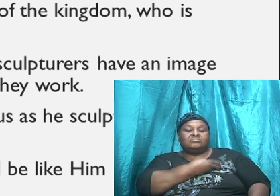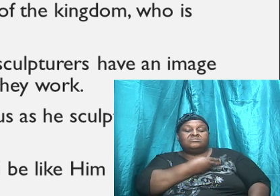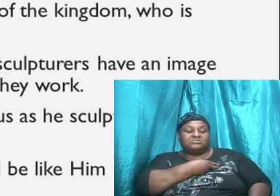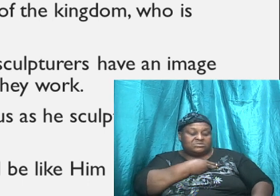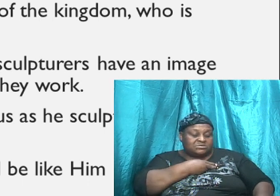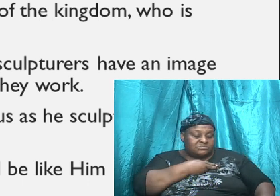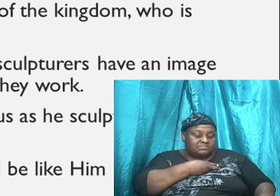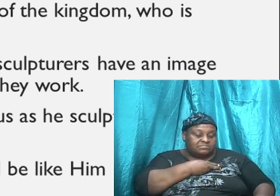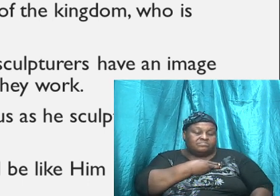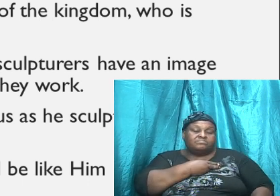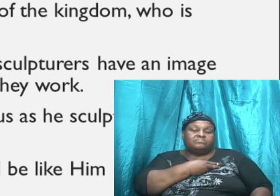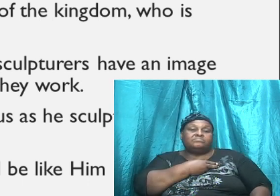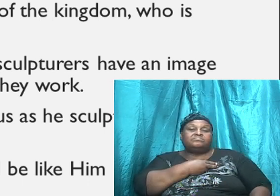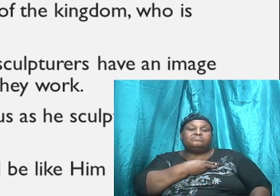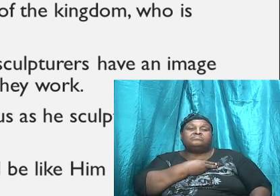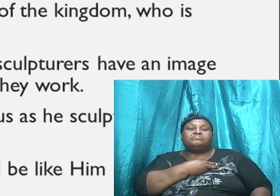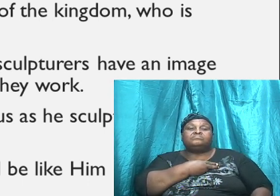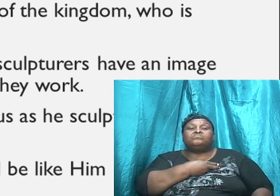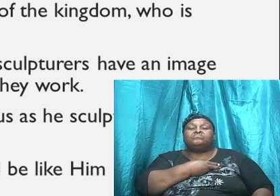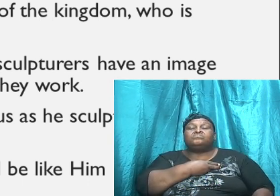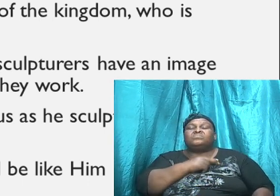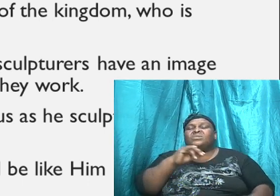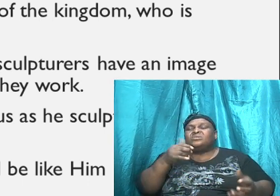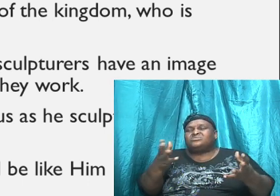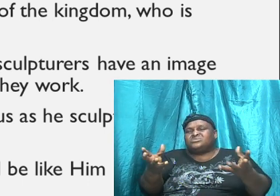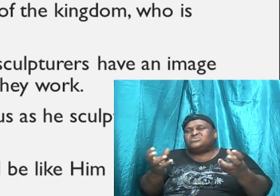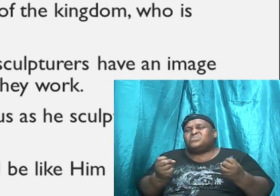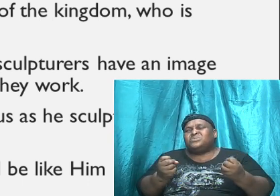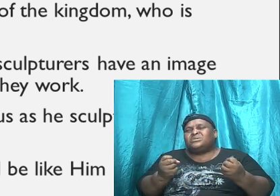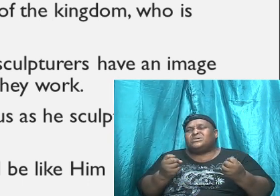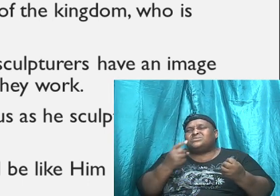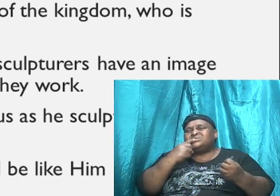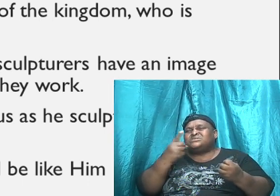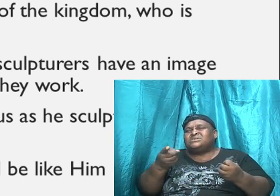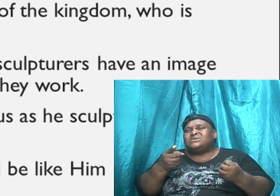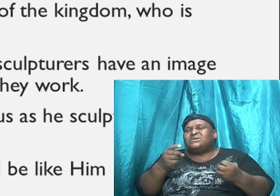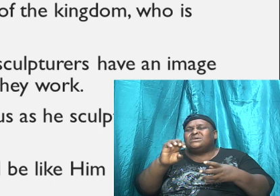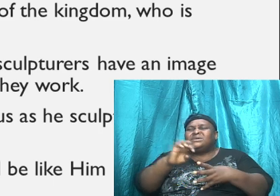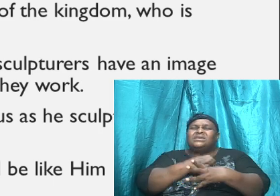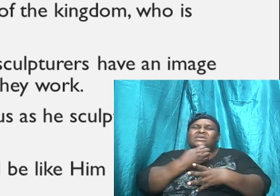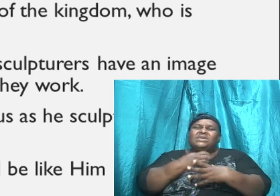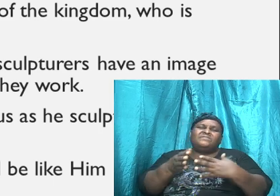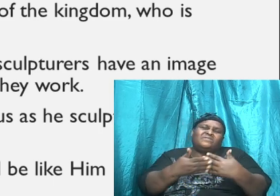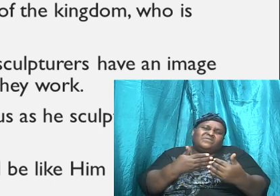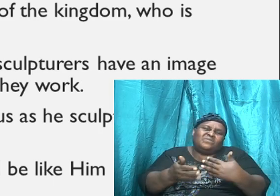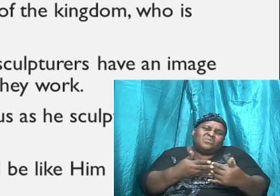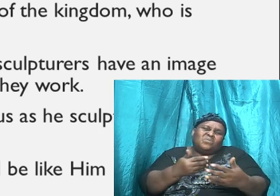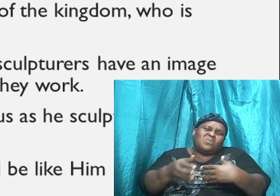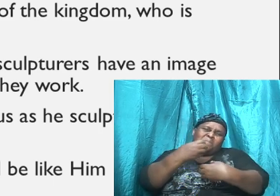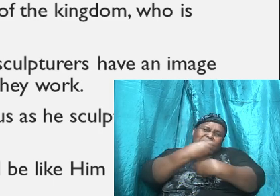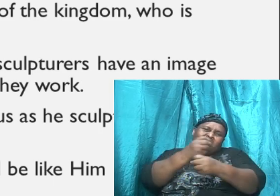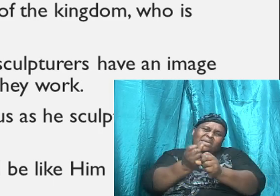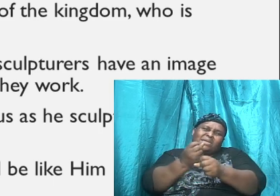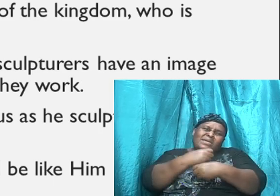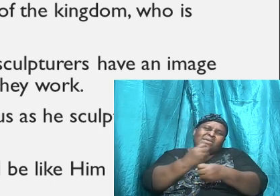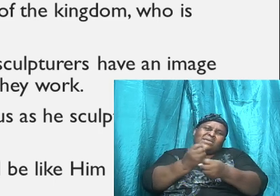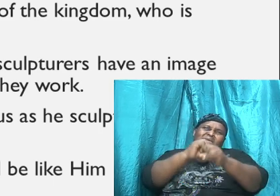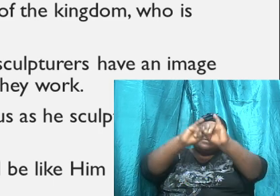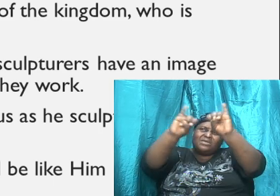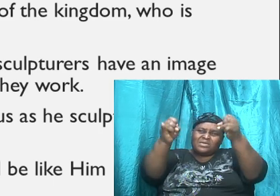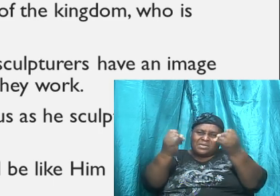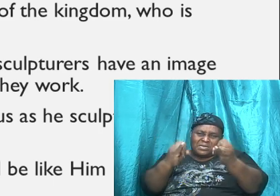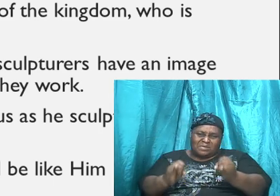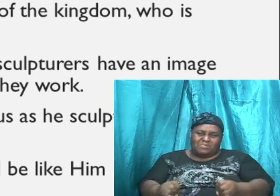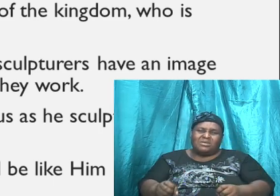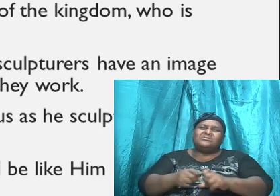And I just want to add that even though he is creating the image of Christ in